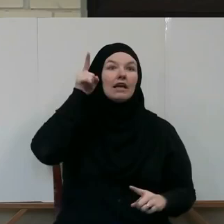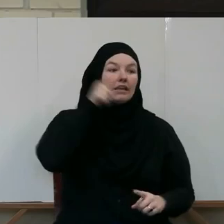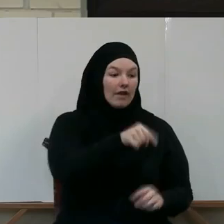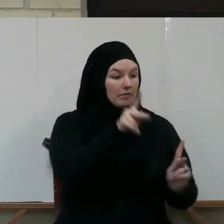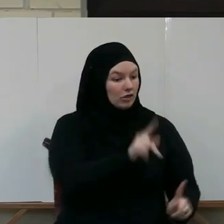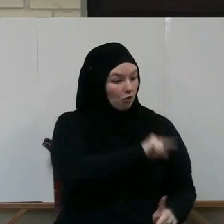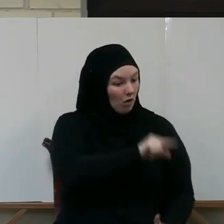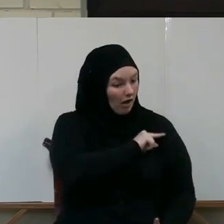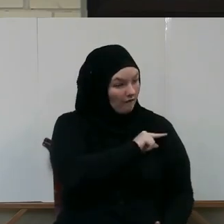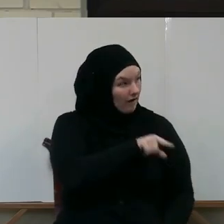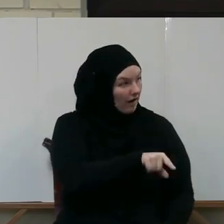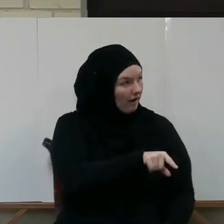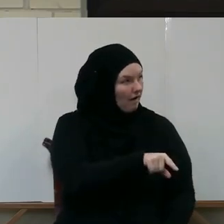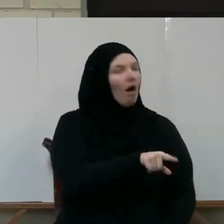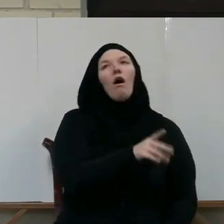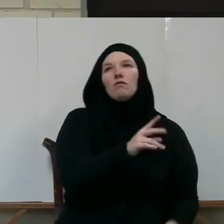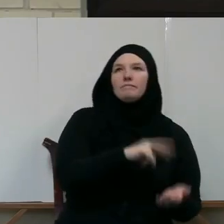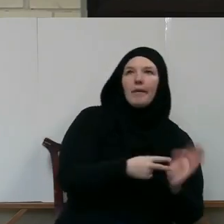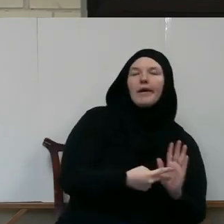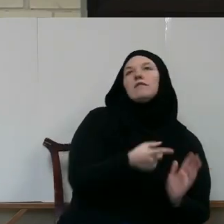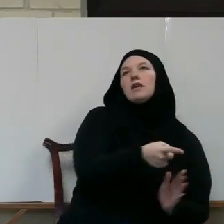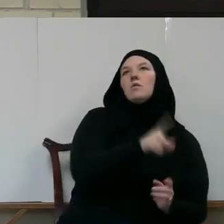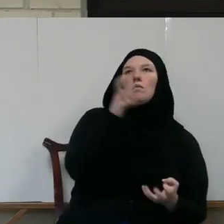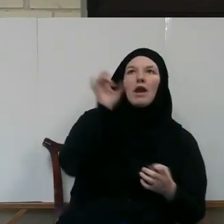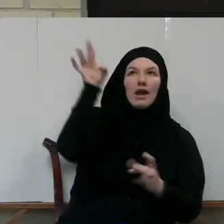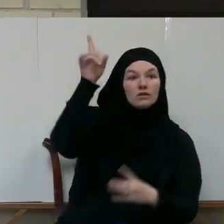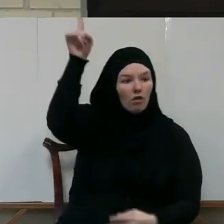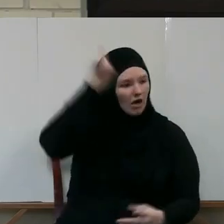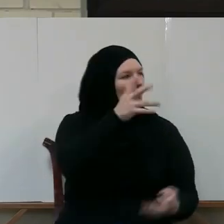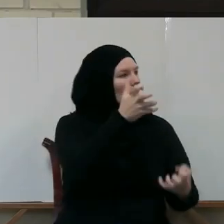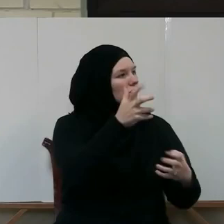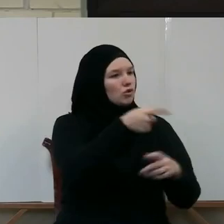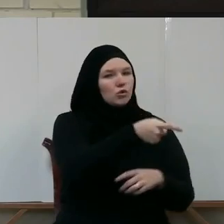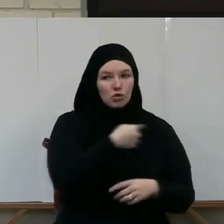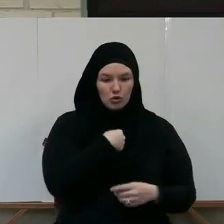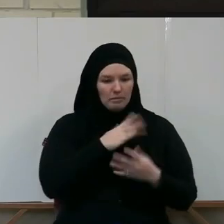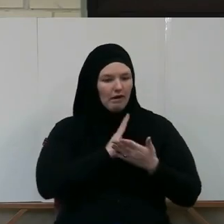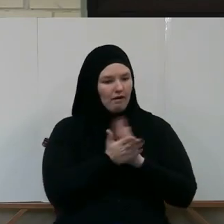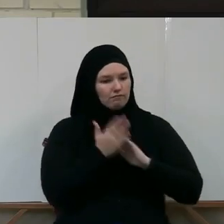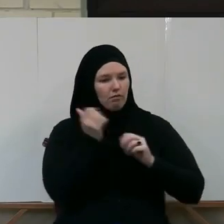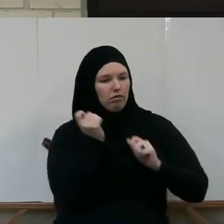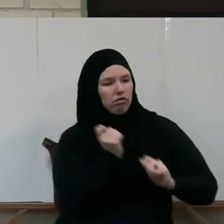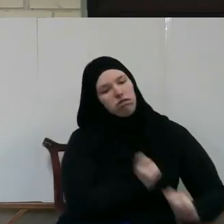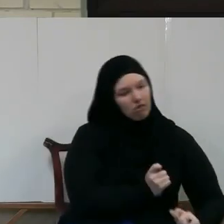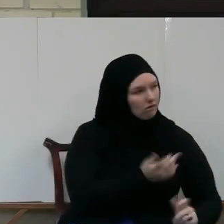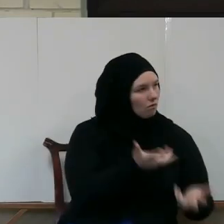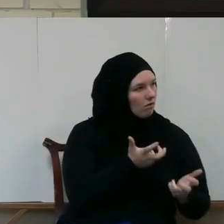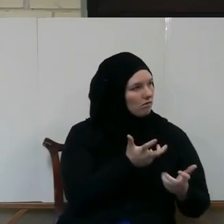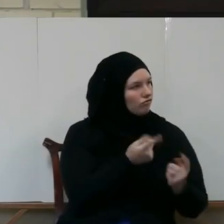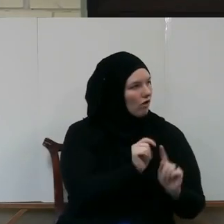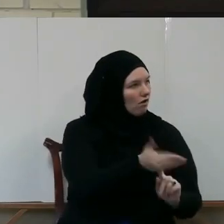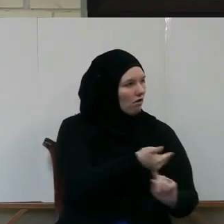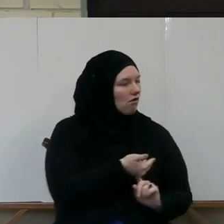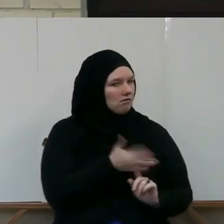two, then he becomes your enemy because he wants to get you down. He wants to finish you off. Then he